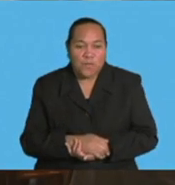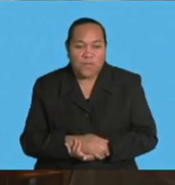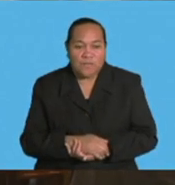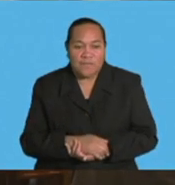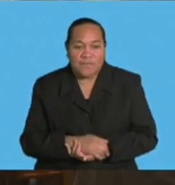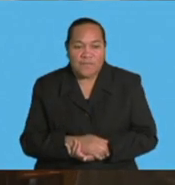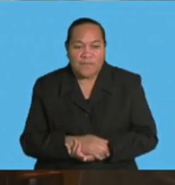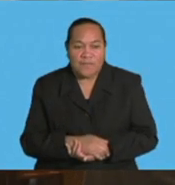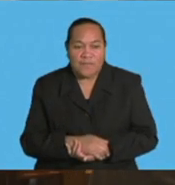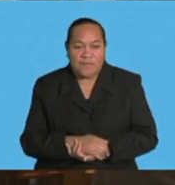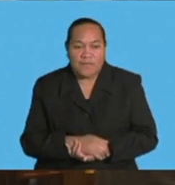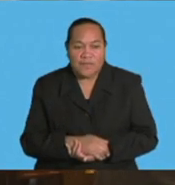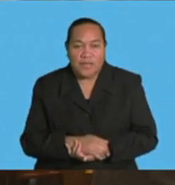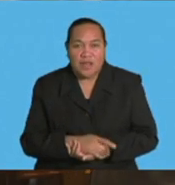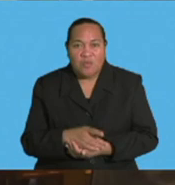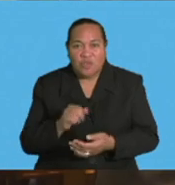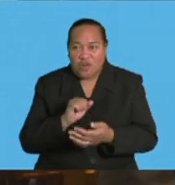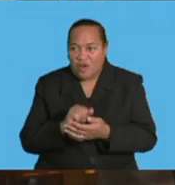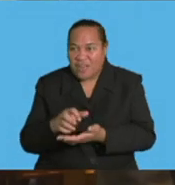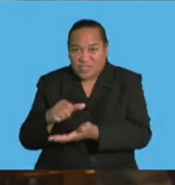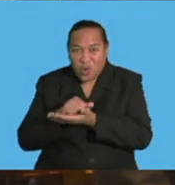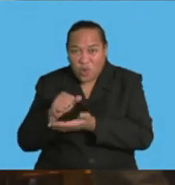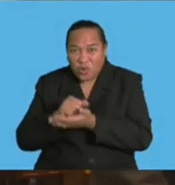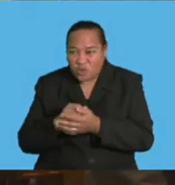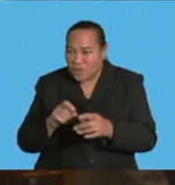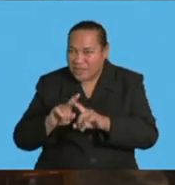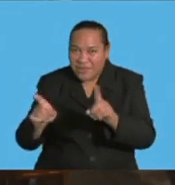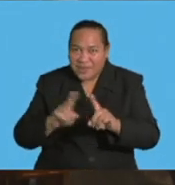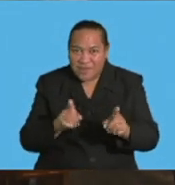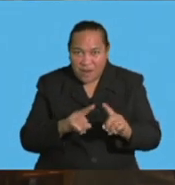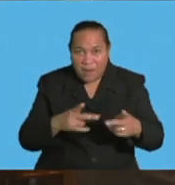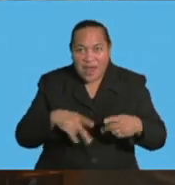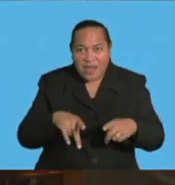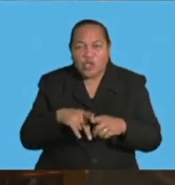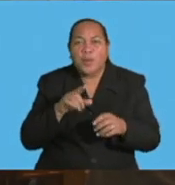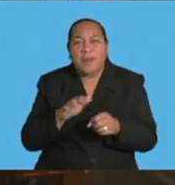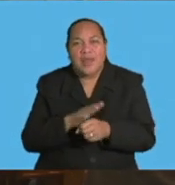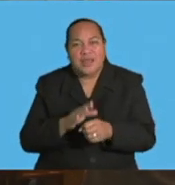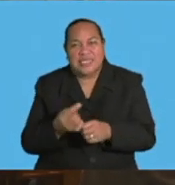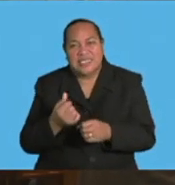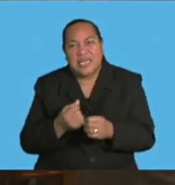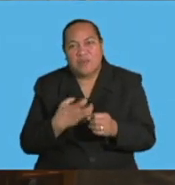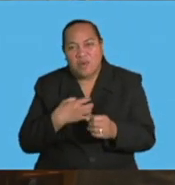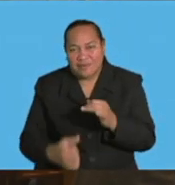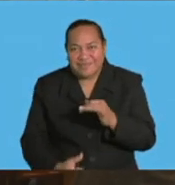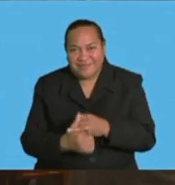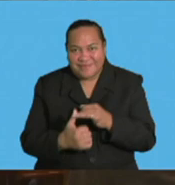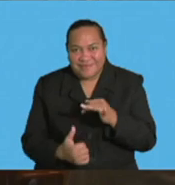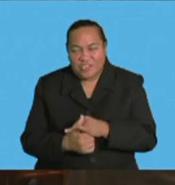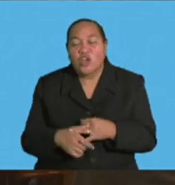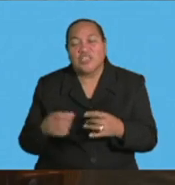various locations to be much, much easier. So, the logistics and the warehousing is a key component.